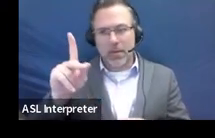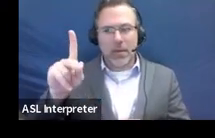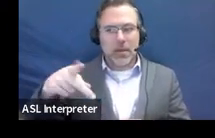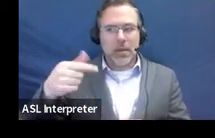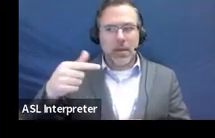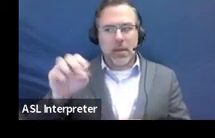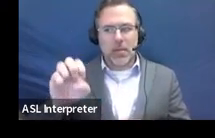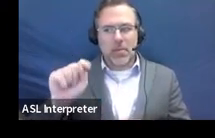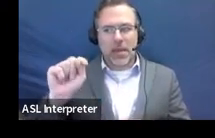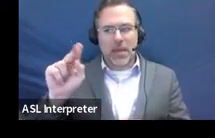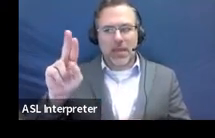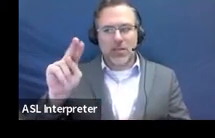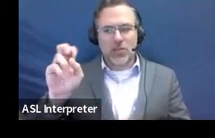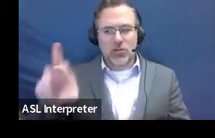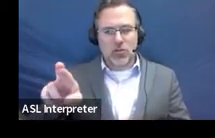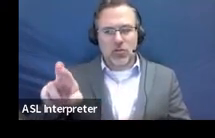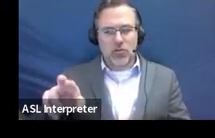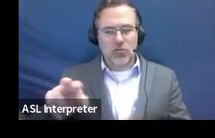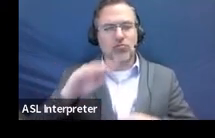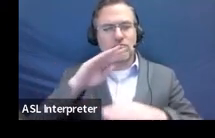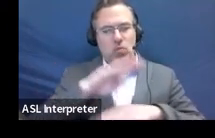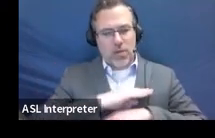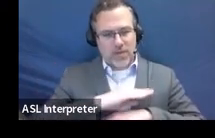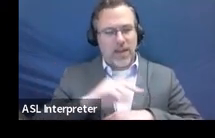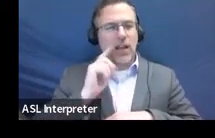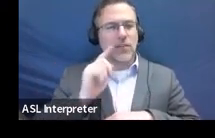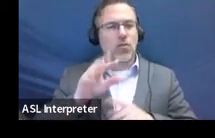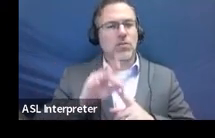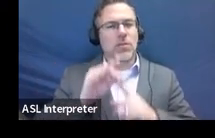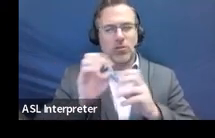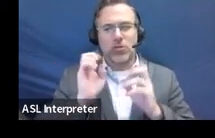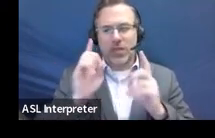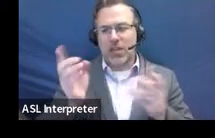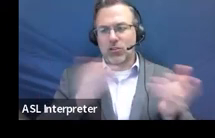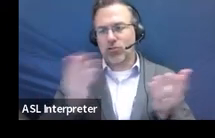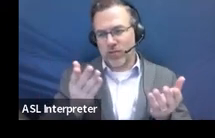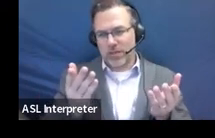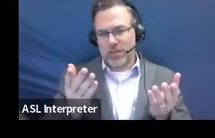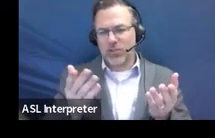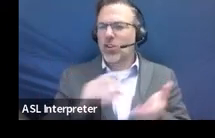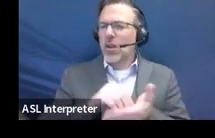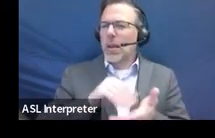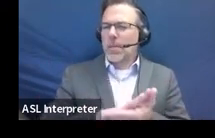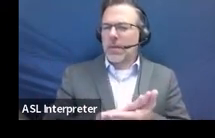services. Just something in there that the team completed the form.